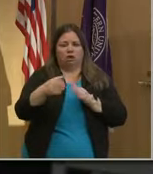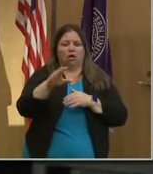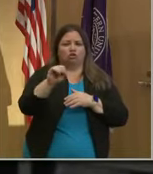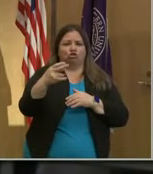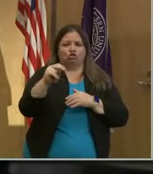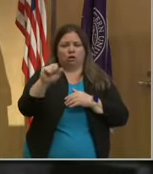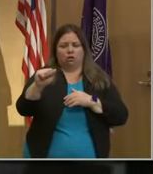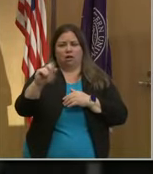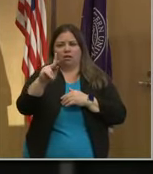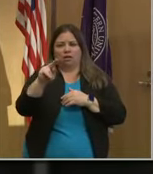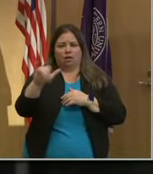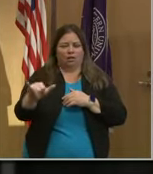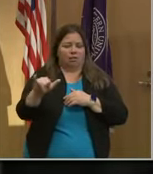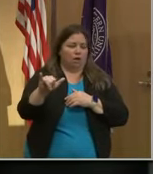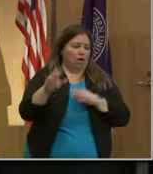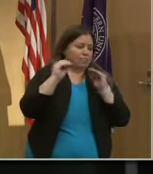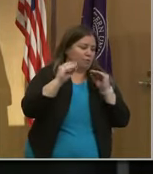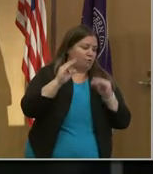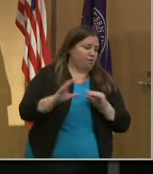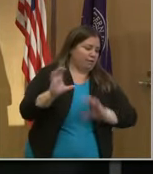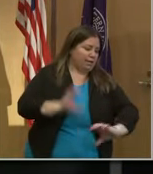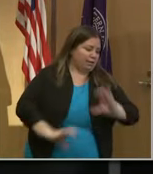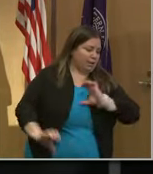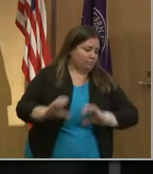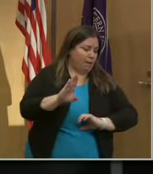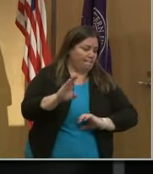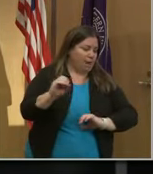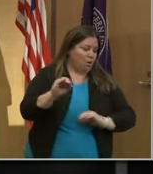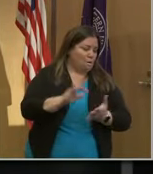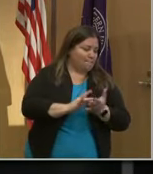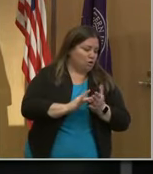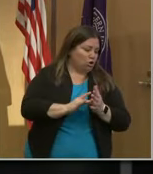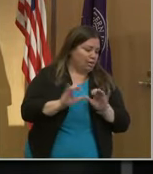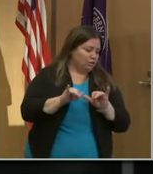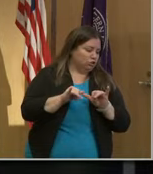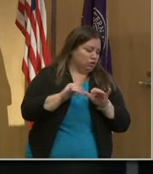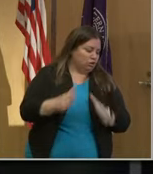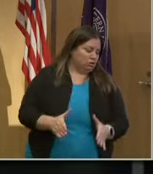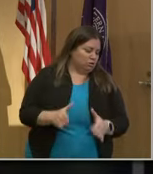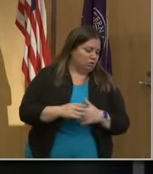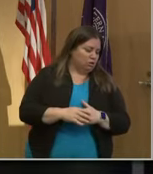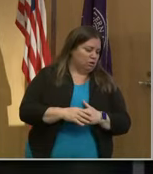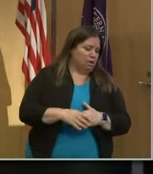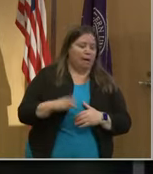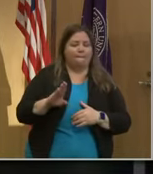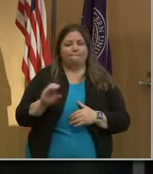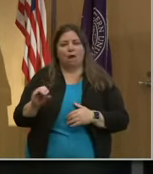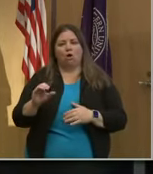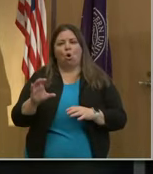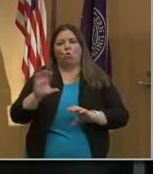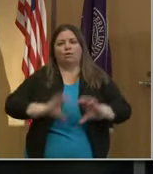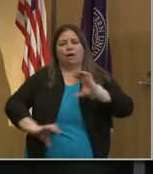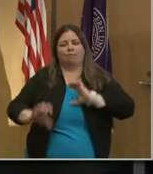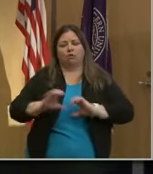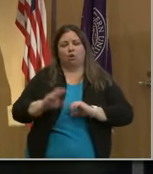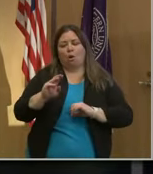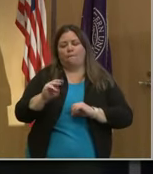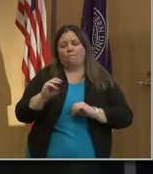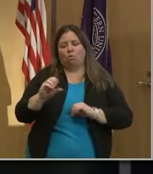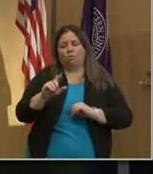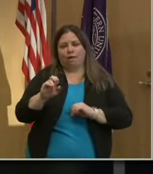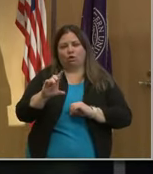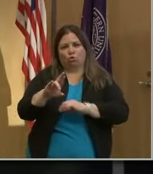Kelly, the Schwartz Professor of Chemistry, Biomedical Engineering and Biochemistry and Molecular Genetics.